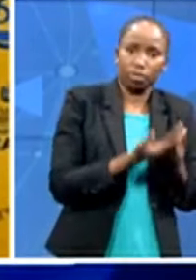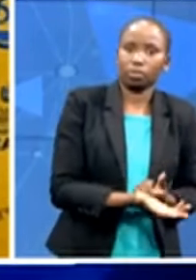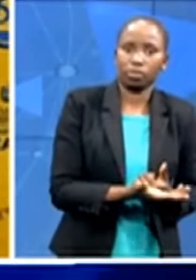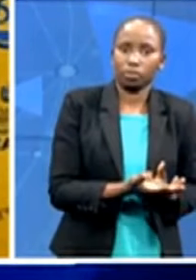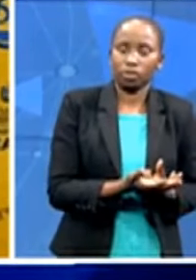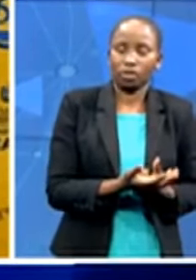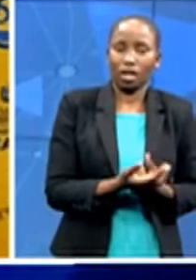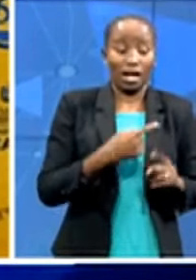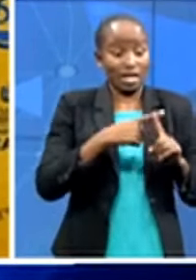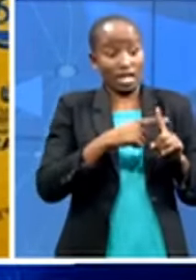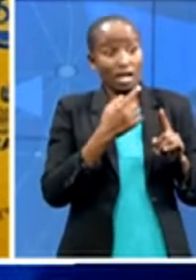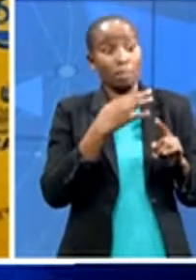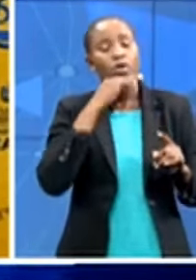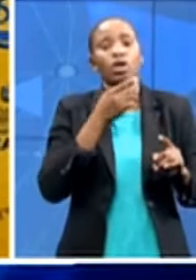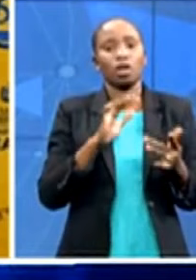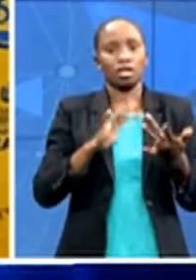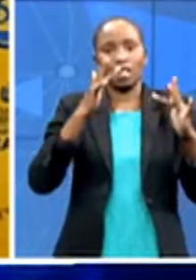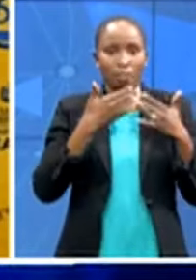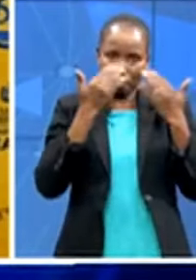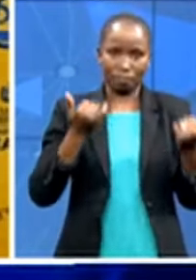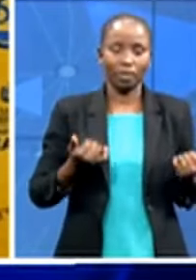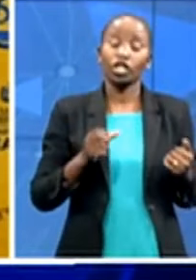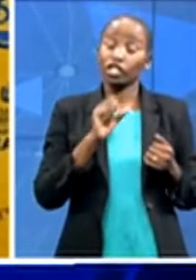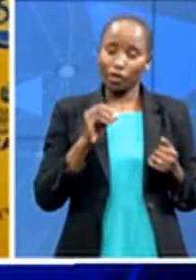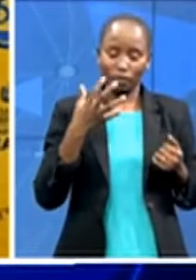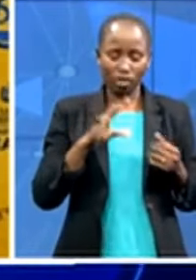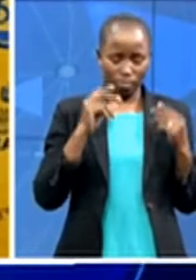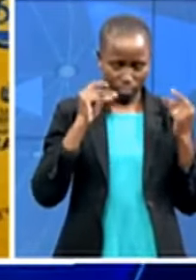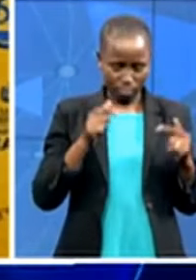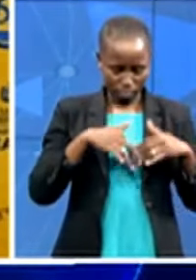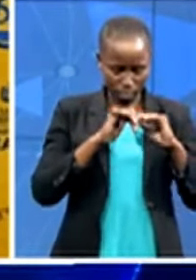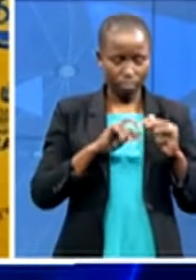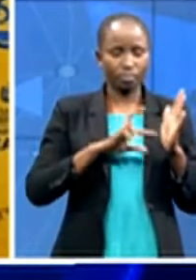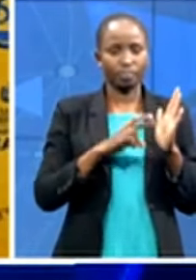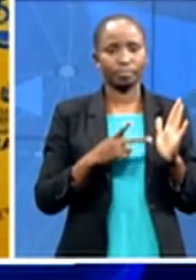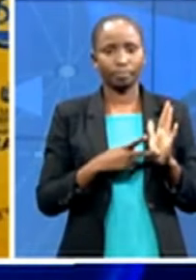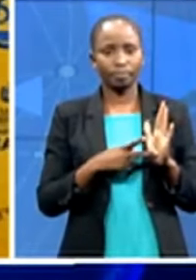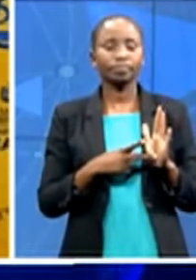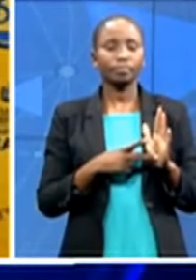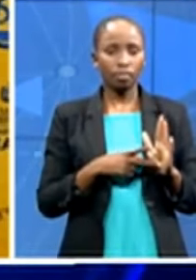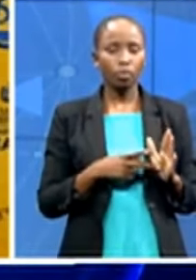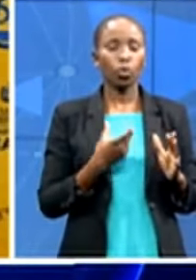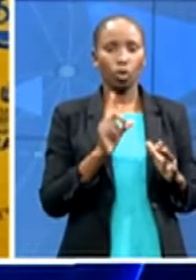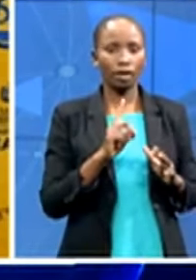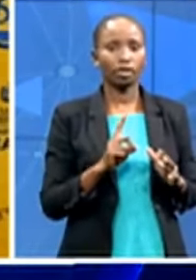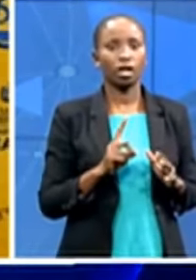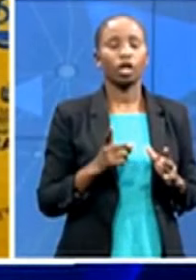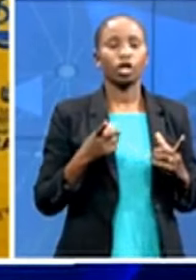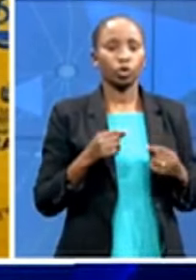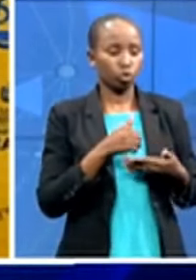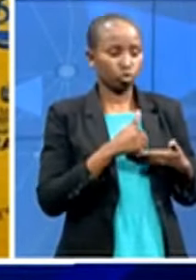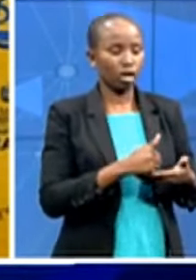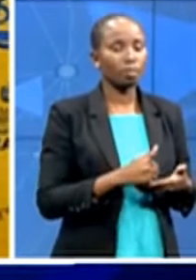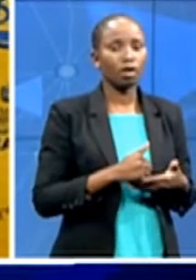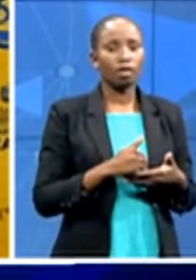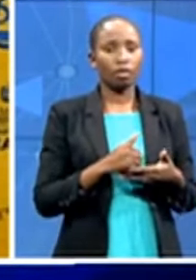with mitigating factor we launched a process of assisting uh your grandma to register we were live that was the first